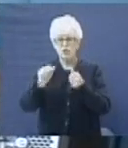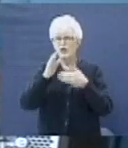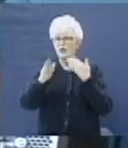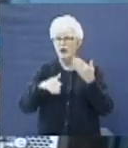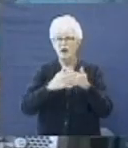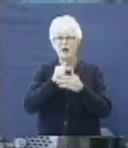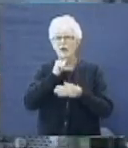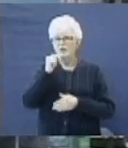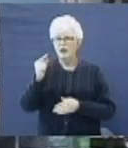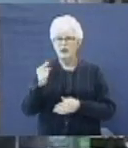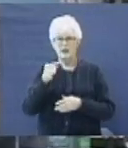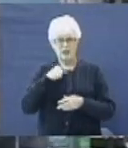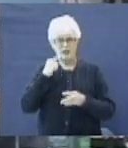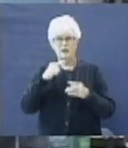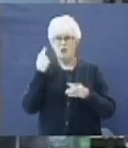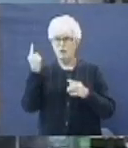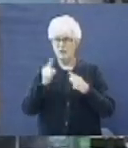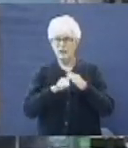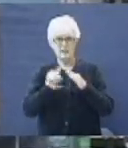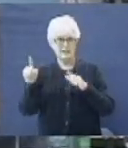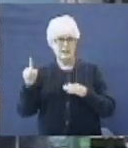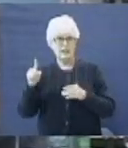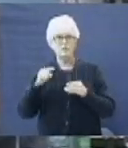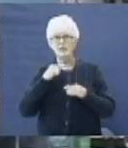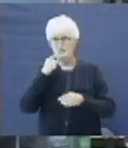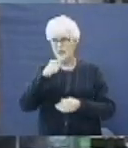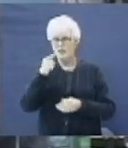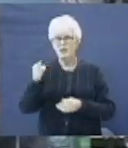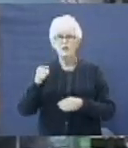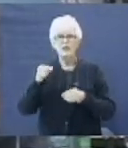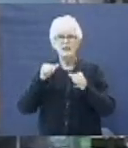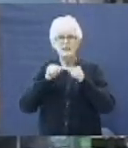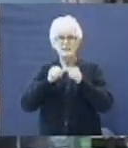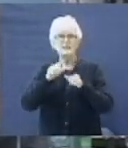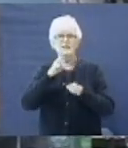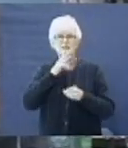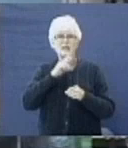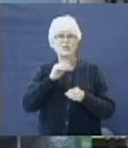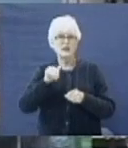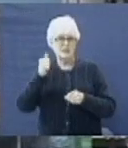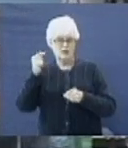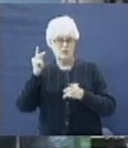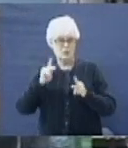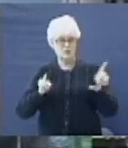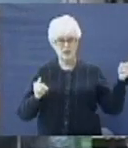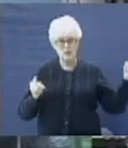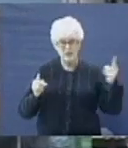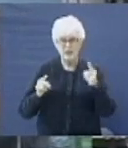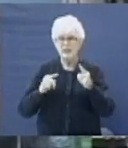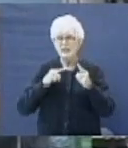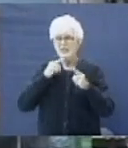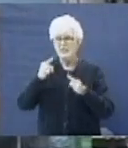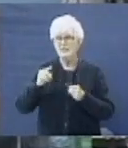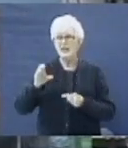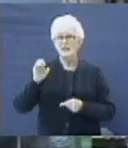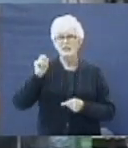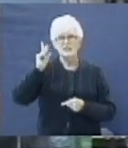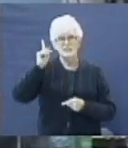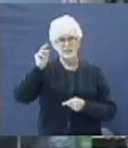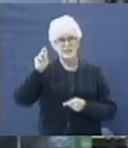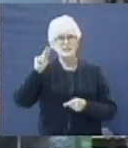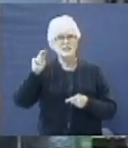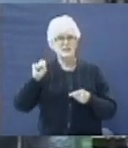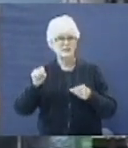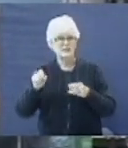And I only am escaped alone to tell thee. While he was yet speaking, there came also another and said, The Chaldeans made out three